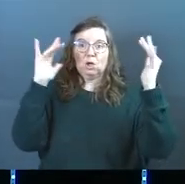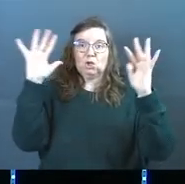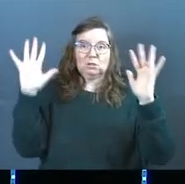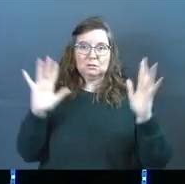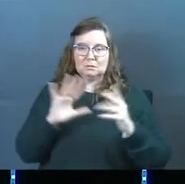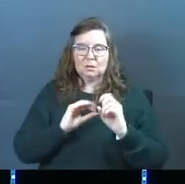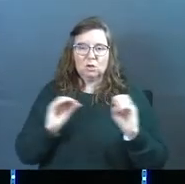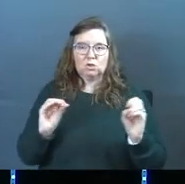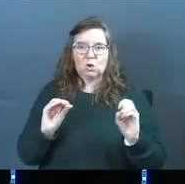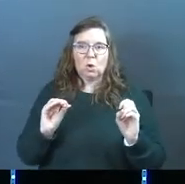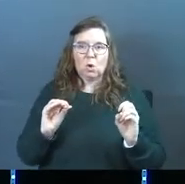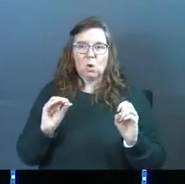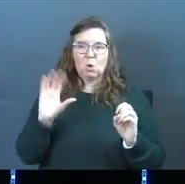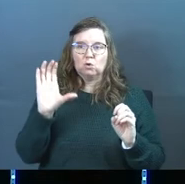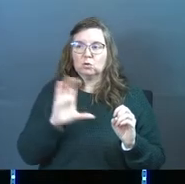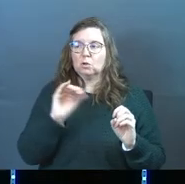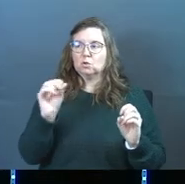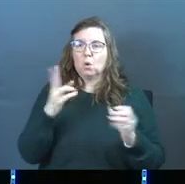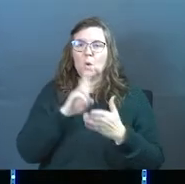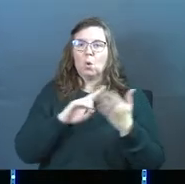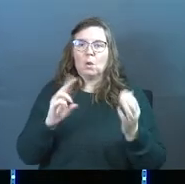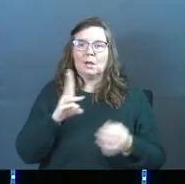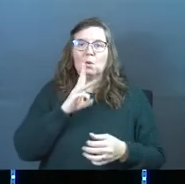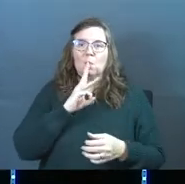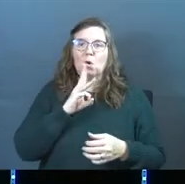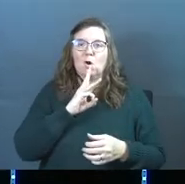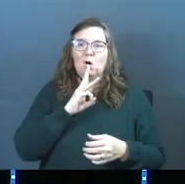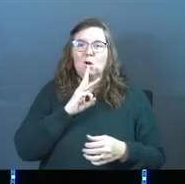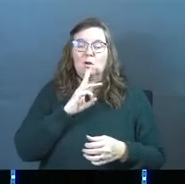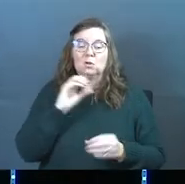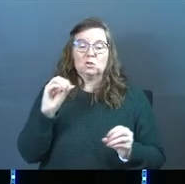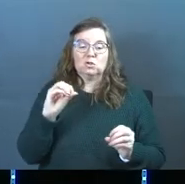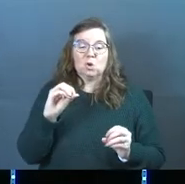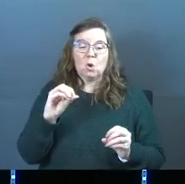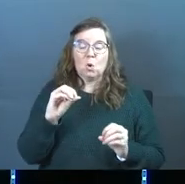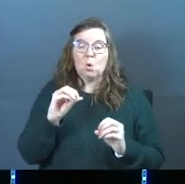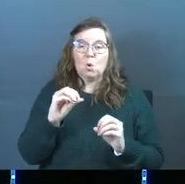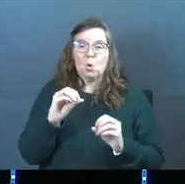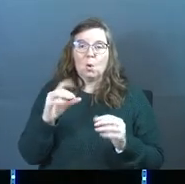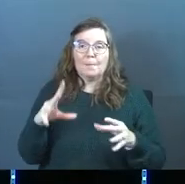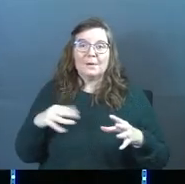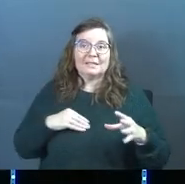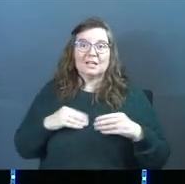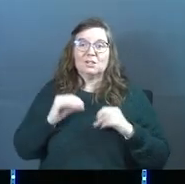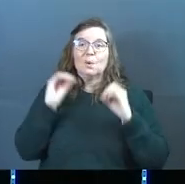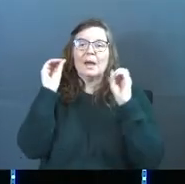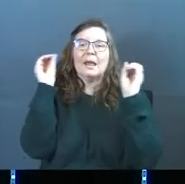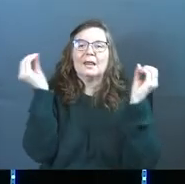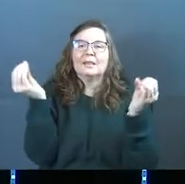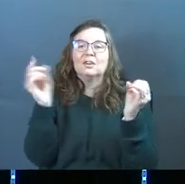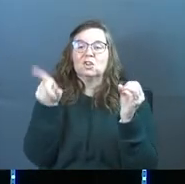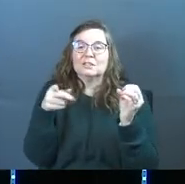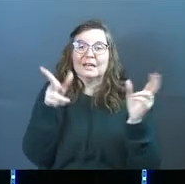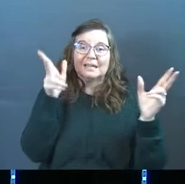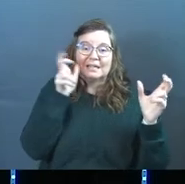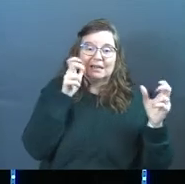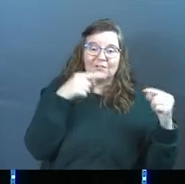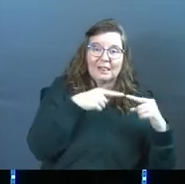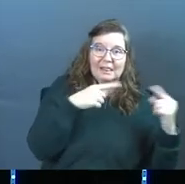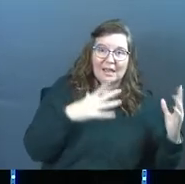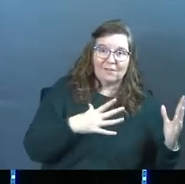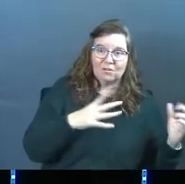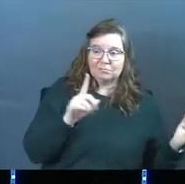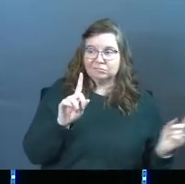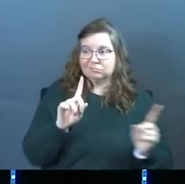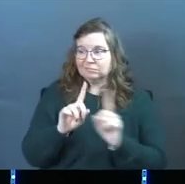There's no crucifixes. There's no holy water. There's no possessions. There's no anything. There's just an evil adversary